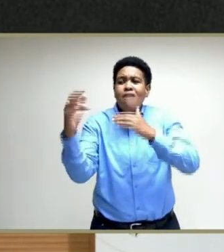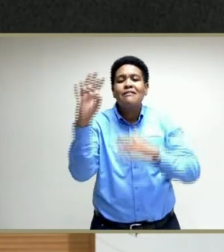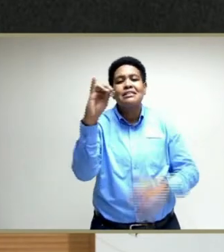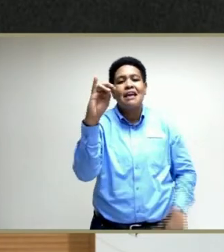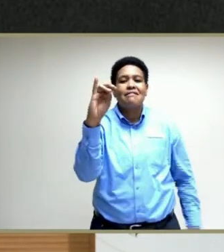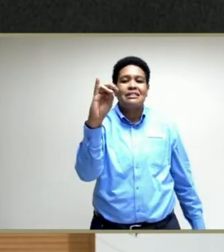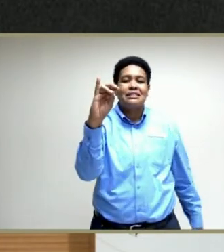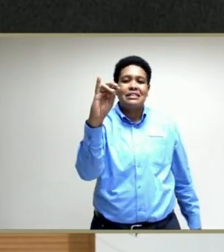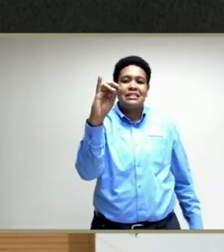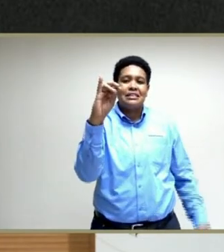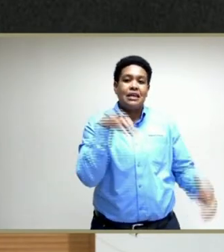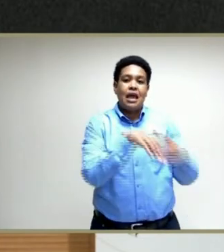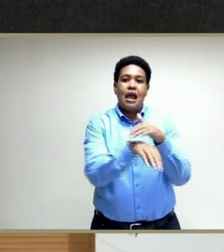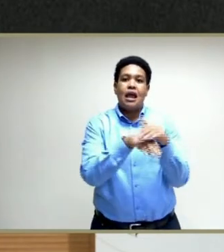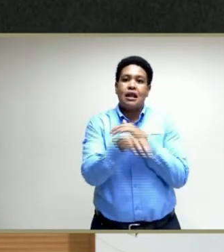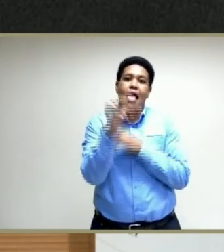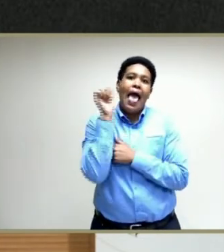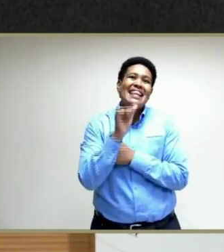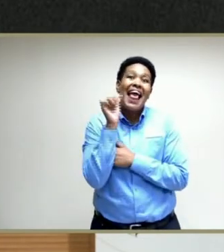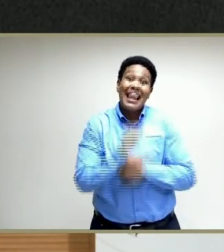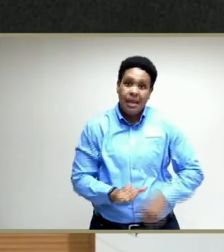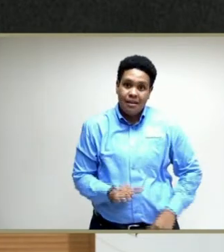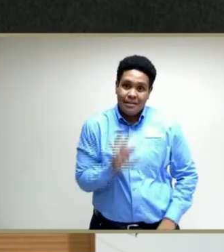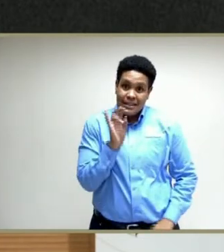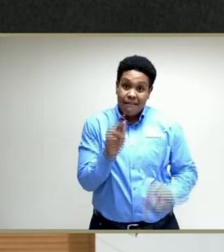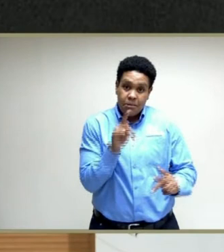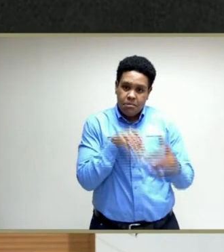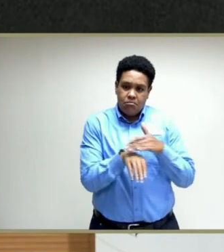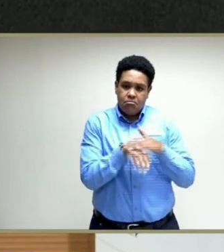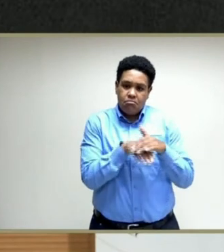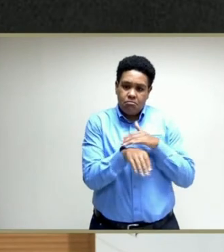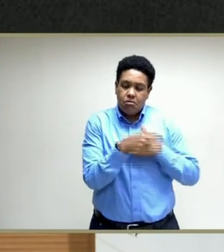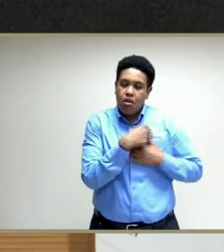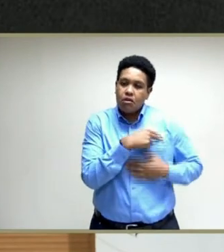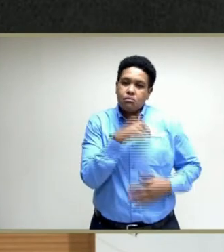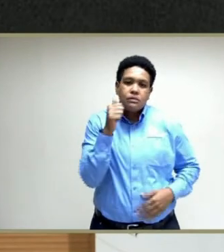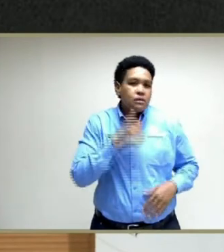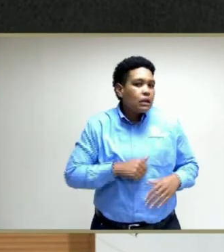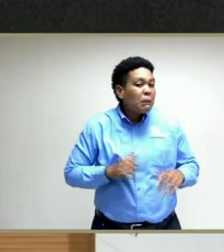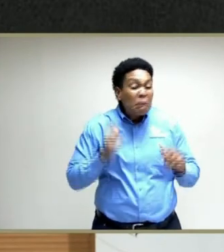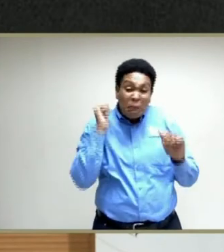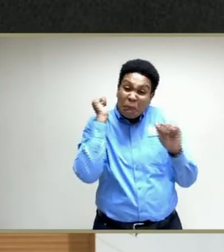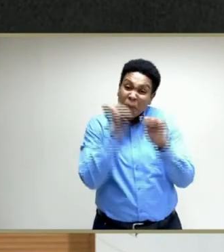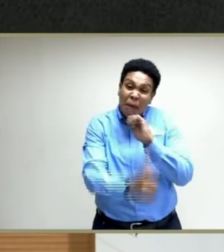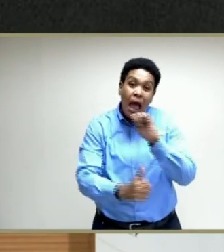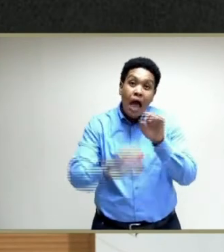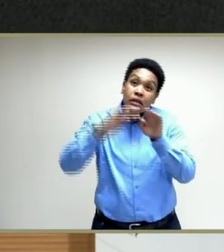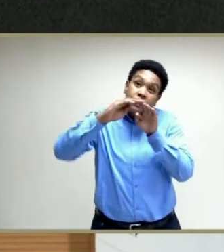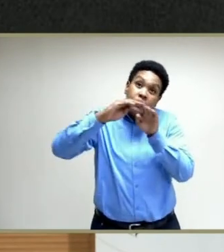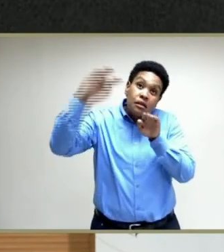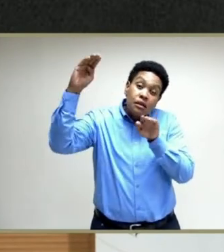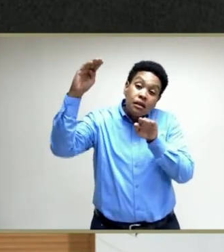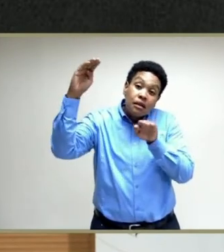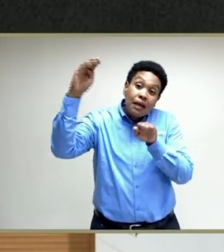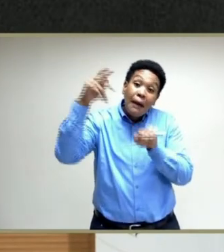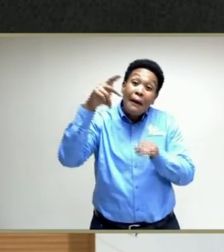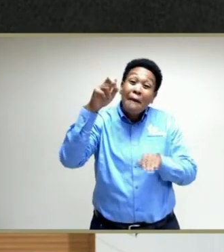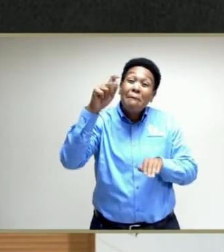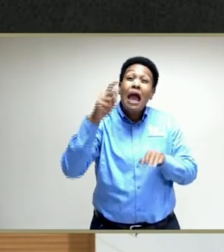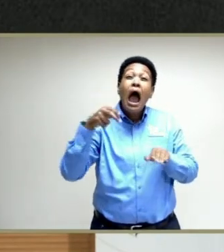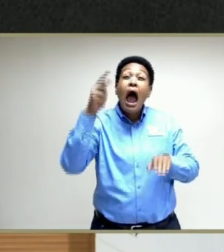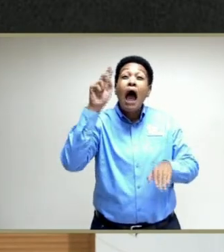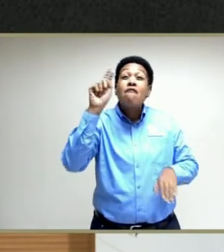admissions per day. And we can see that that is past our peak that we had in April, May,